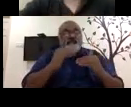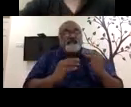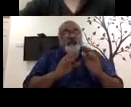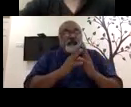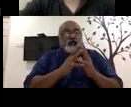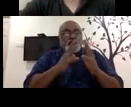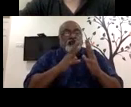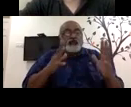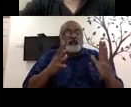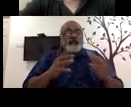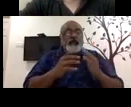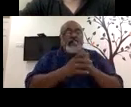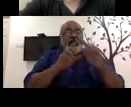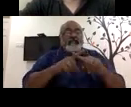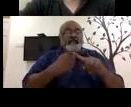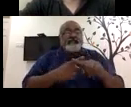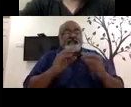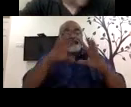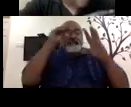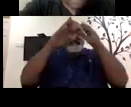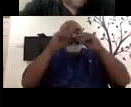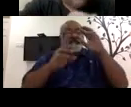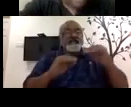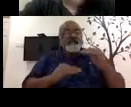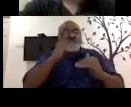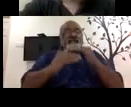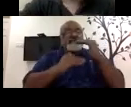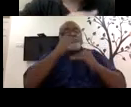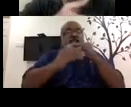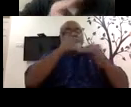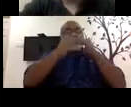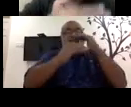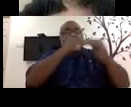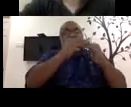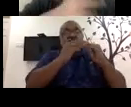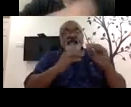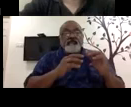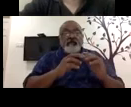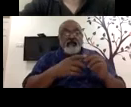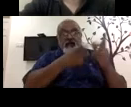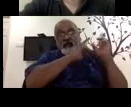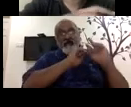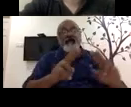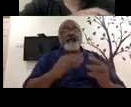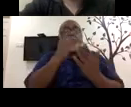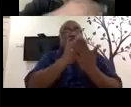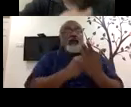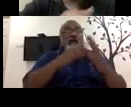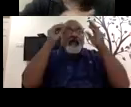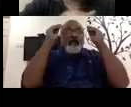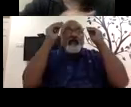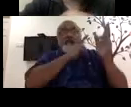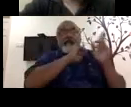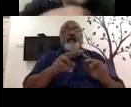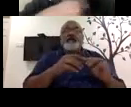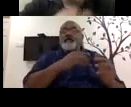your skills, um, your, do your coding skills. Then he learned some of them have many of them come learn the program. And then we are able to